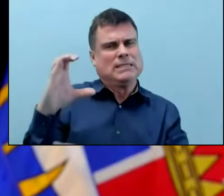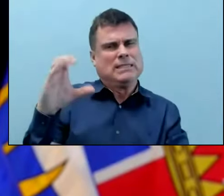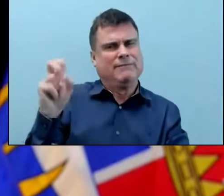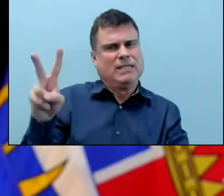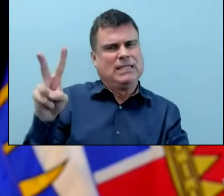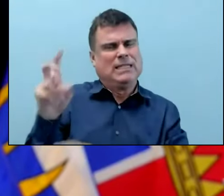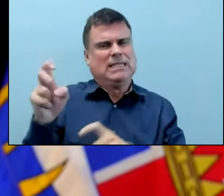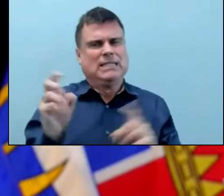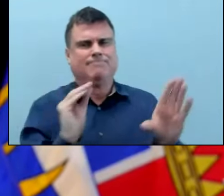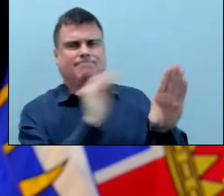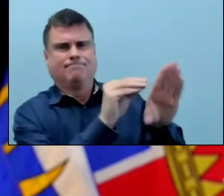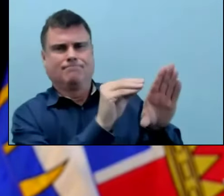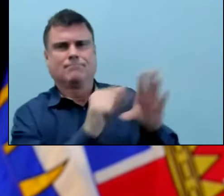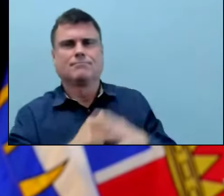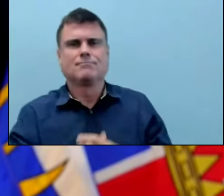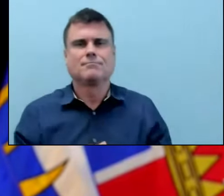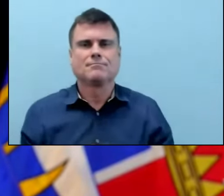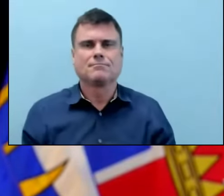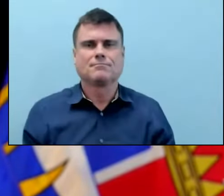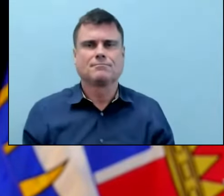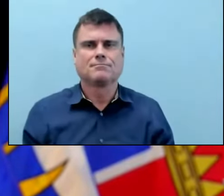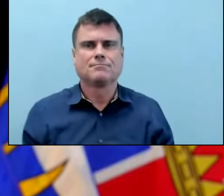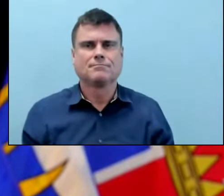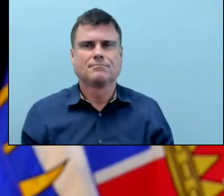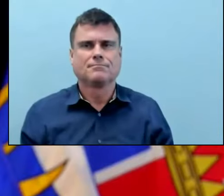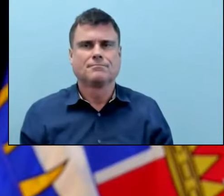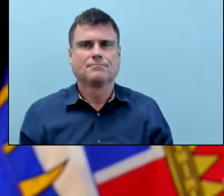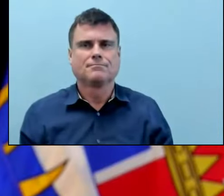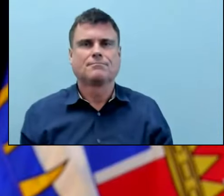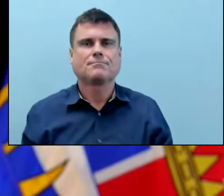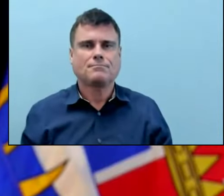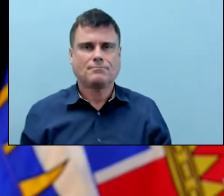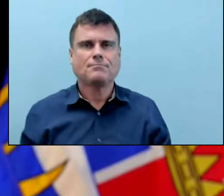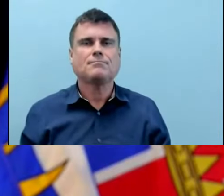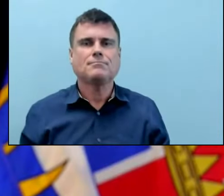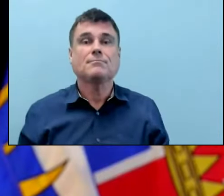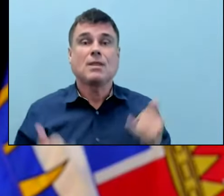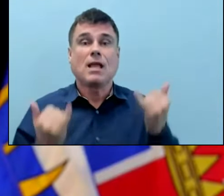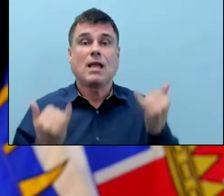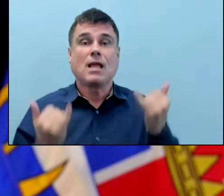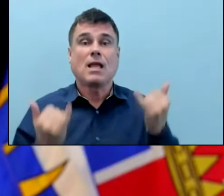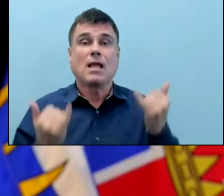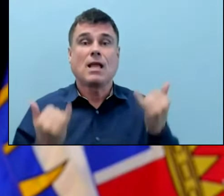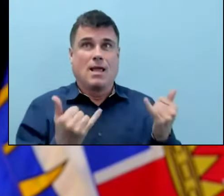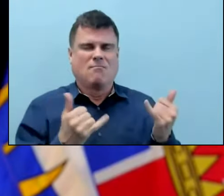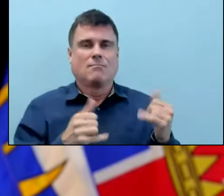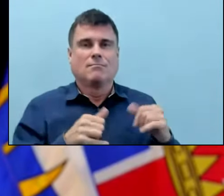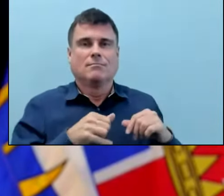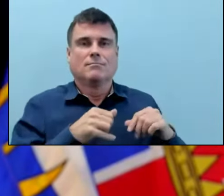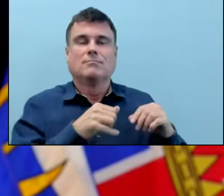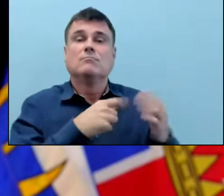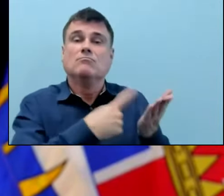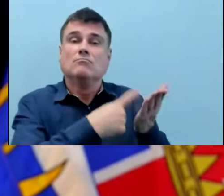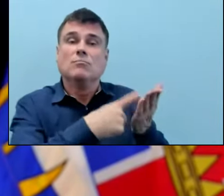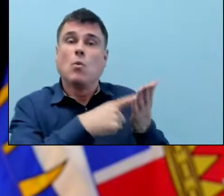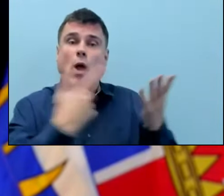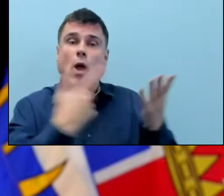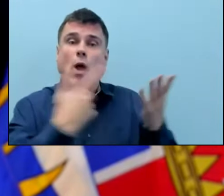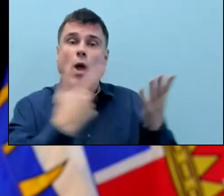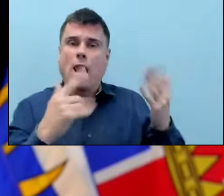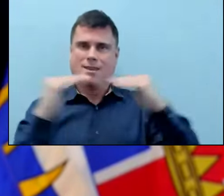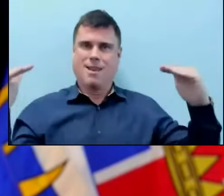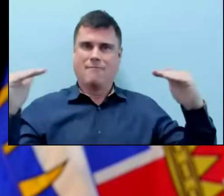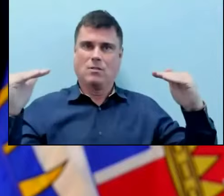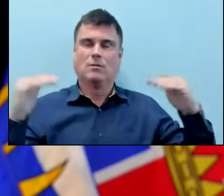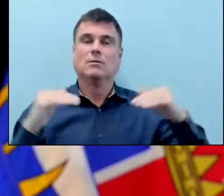In terms of what level of protection we have from the combination of vaccination and infection, so when I talked